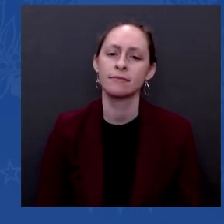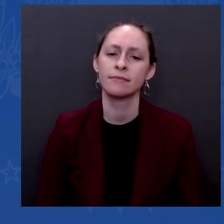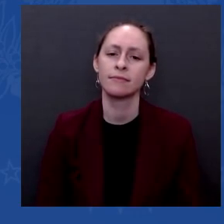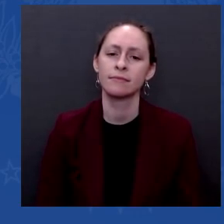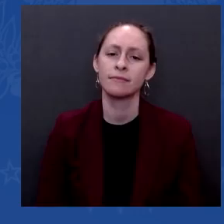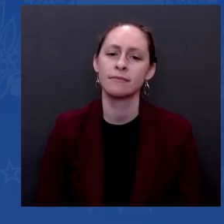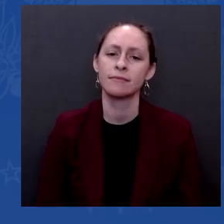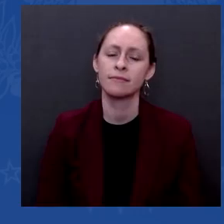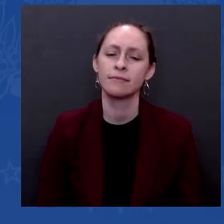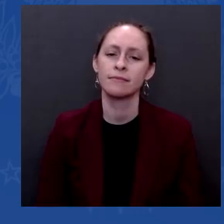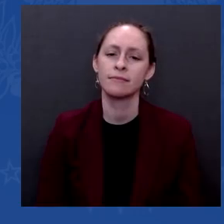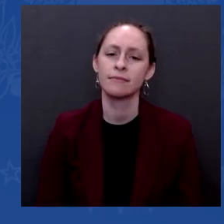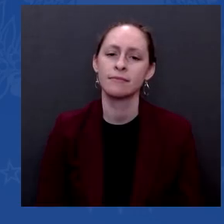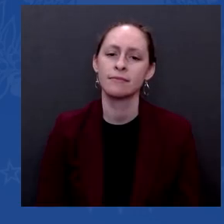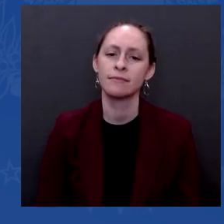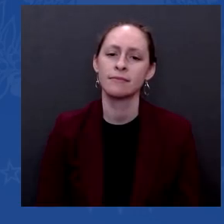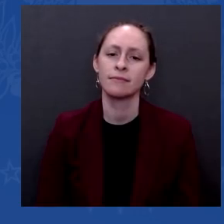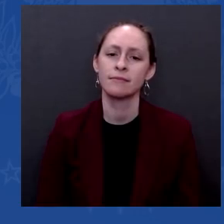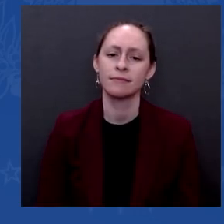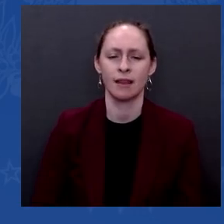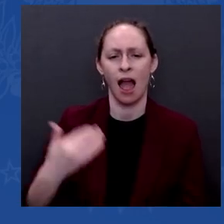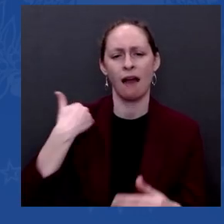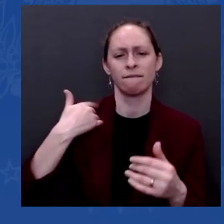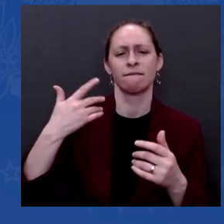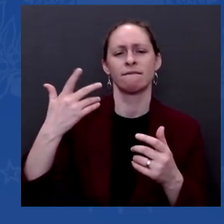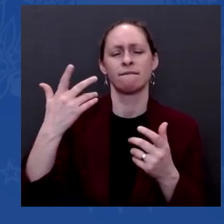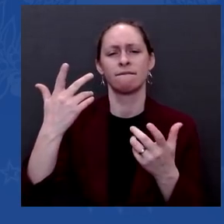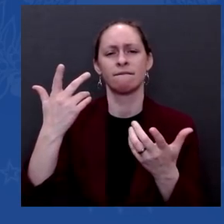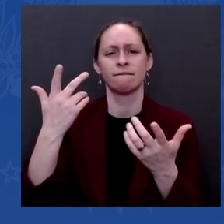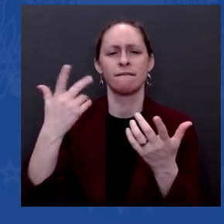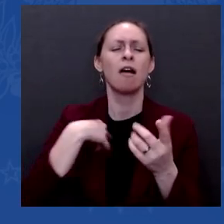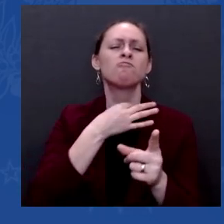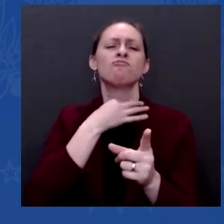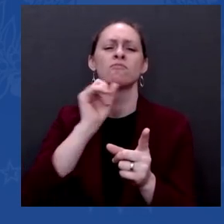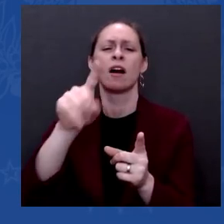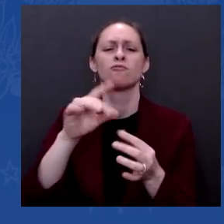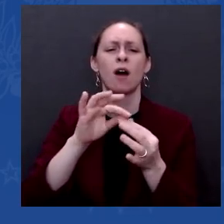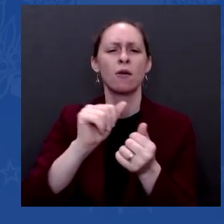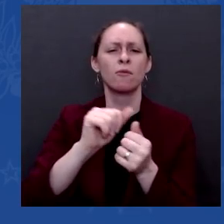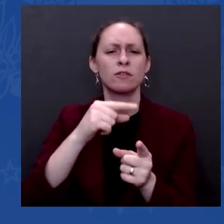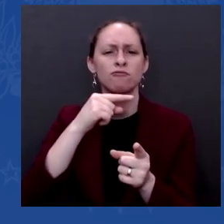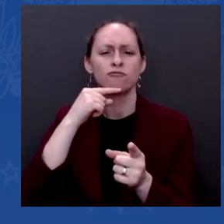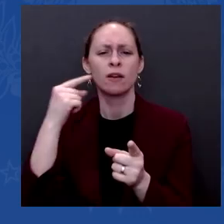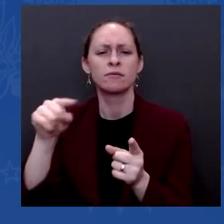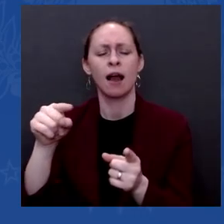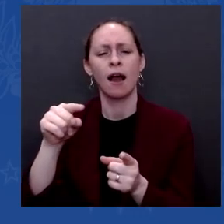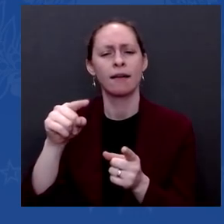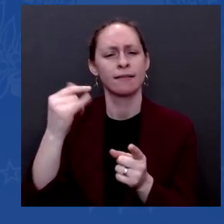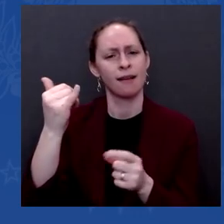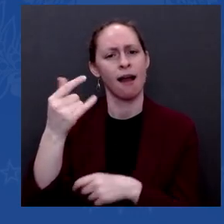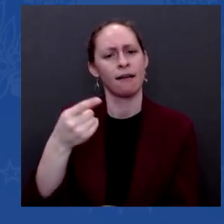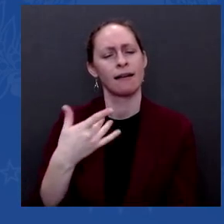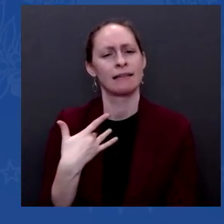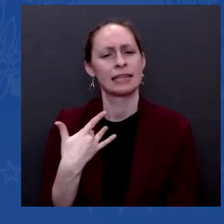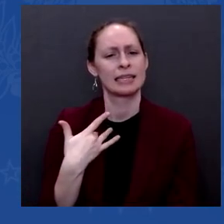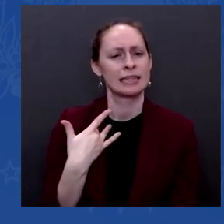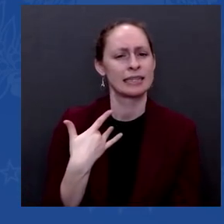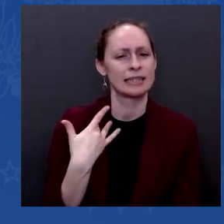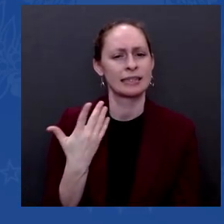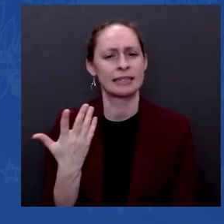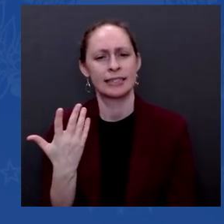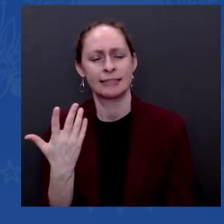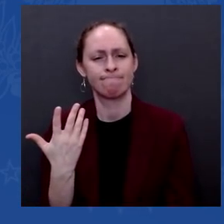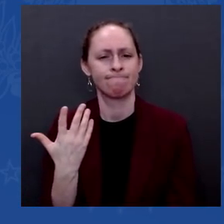said that you have assessed, you feel as though he will move in. Has this administration have you determined whether President Putin